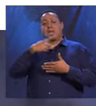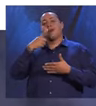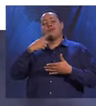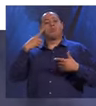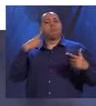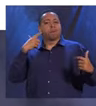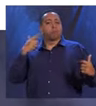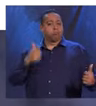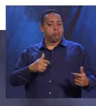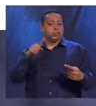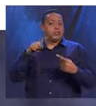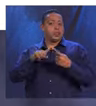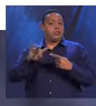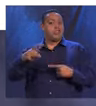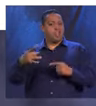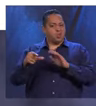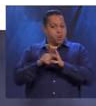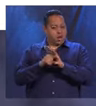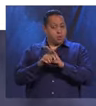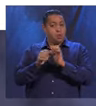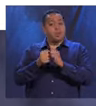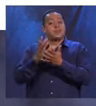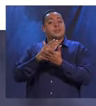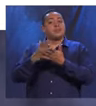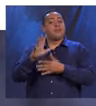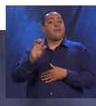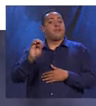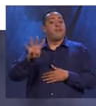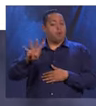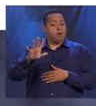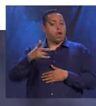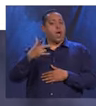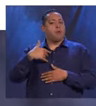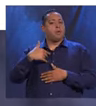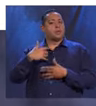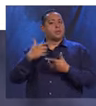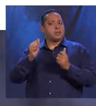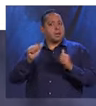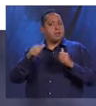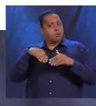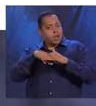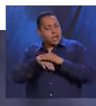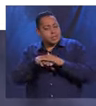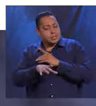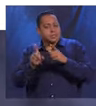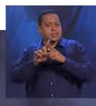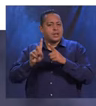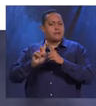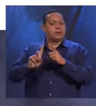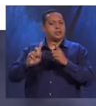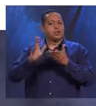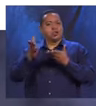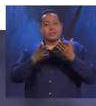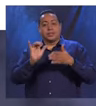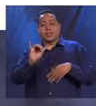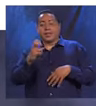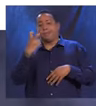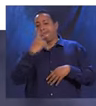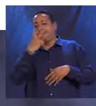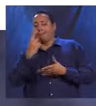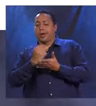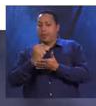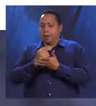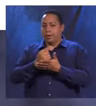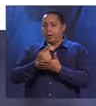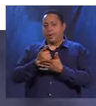my hearing loss up until about eighth grade. With Section 504, I was able to access services like speech language pathology, which